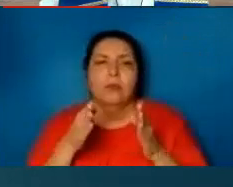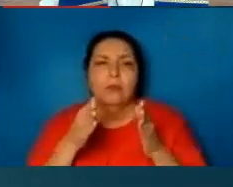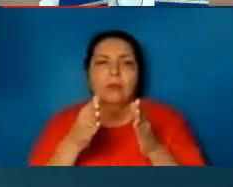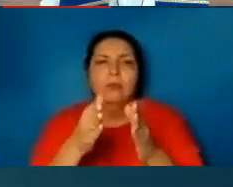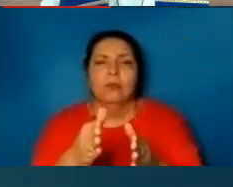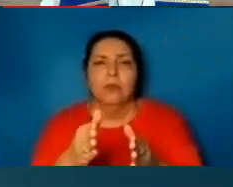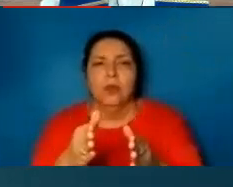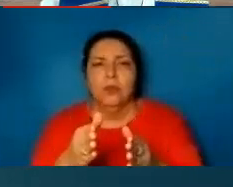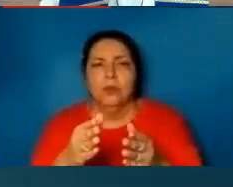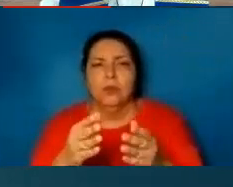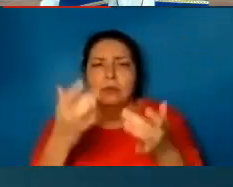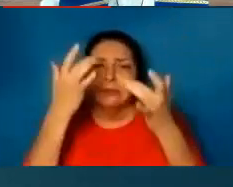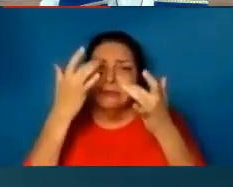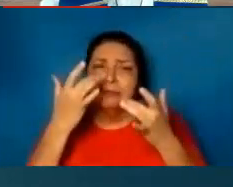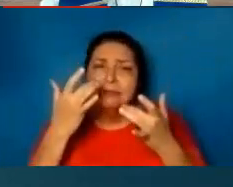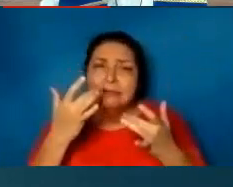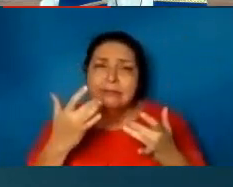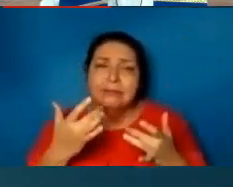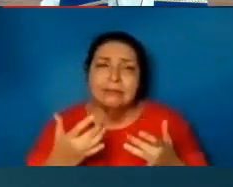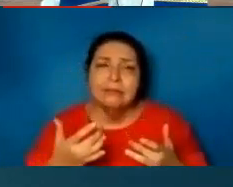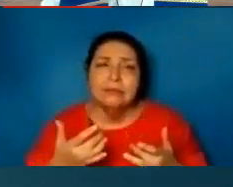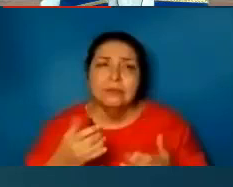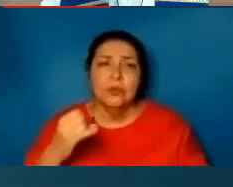the misery.